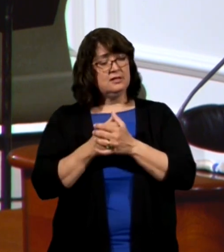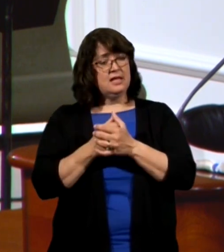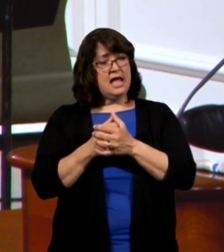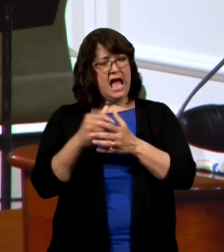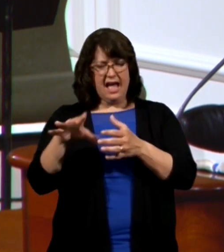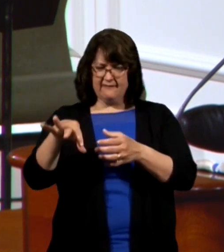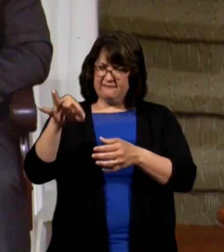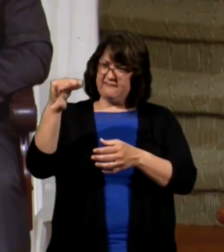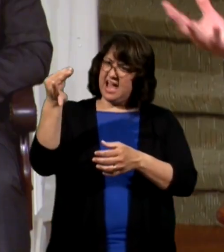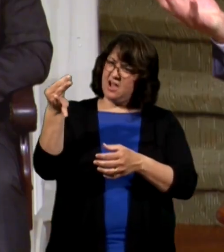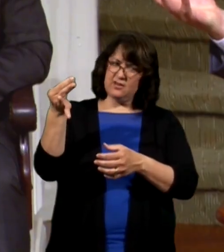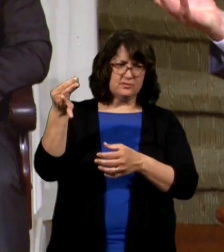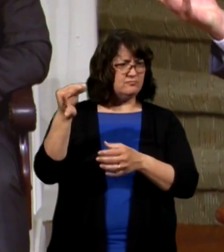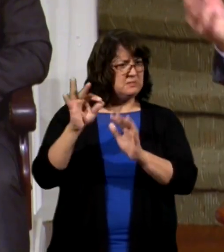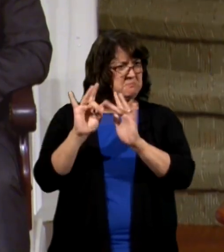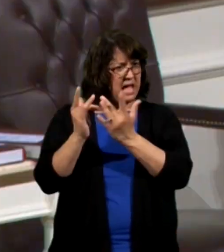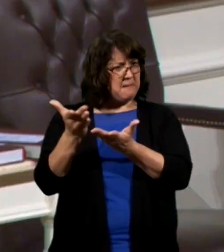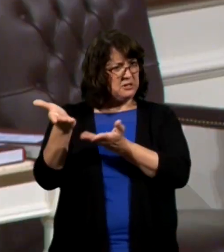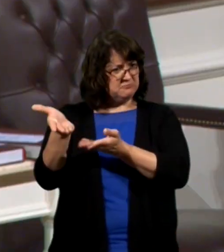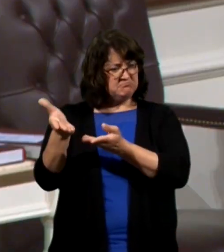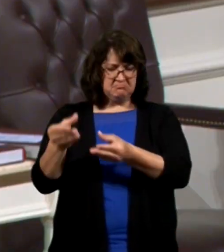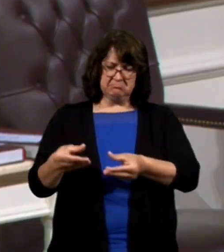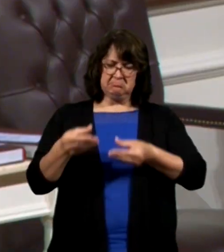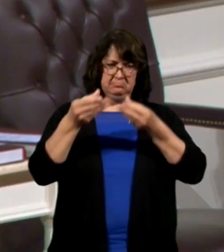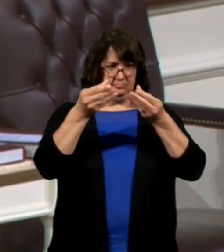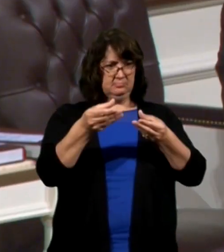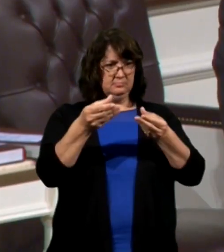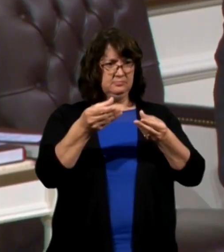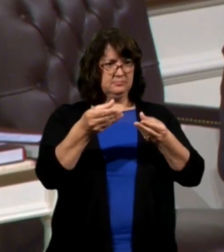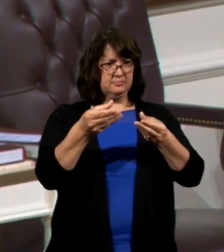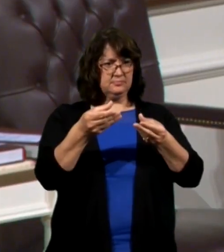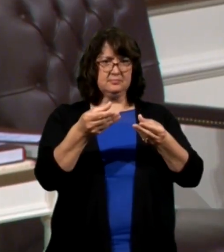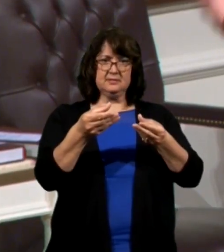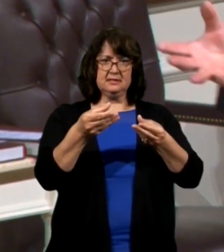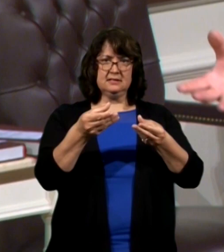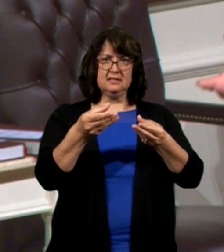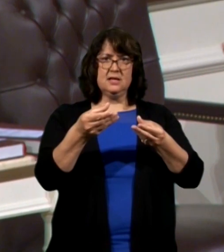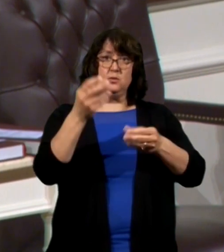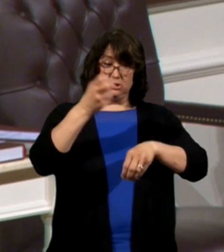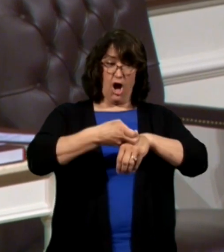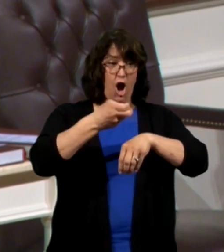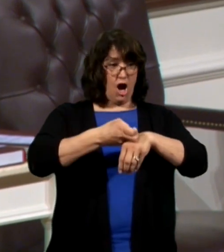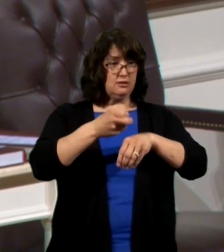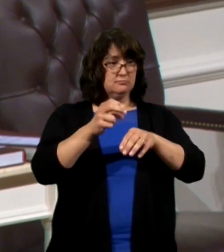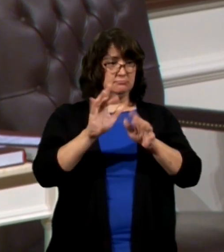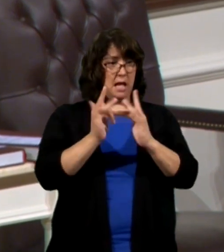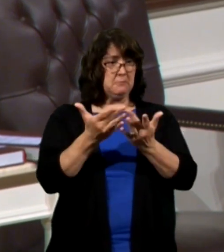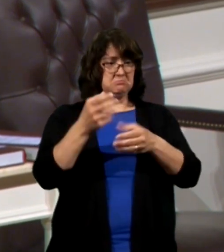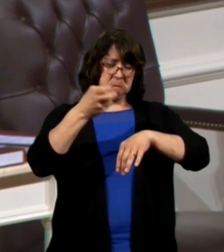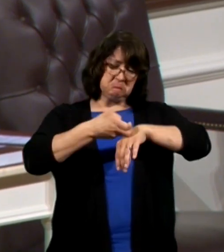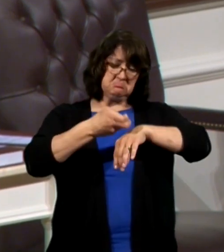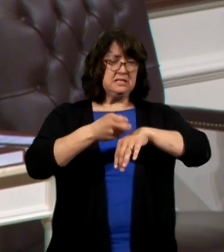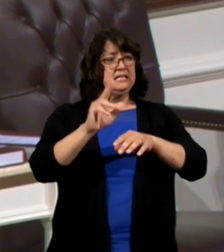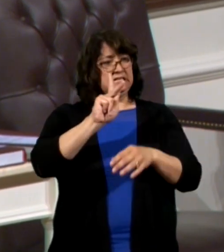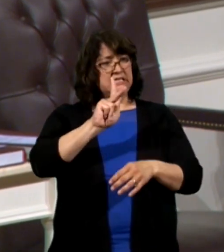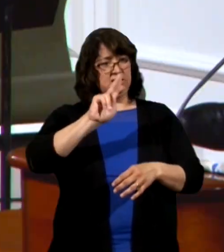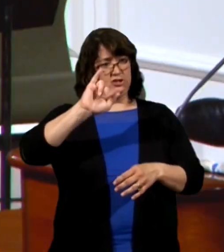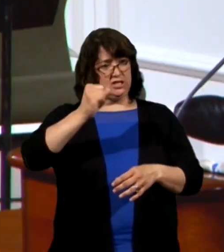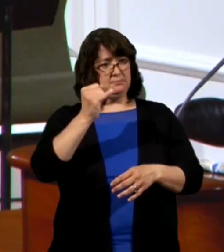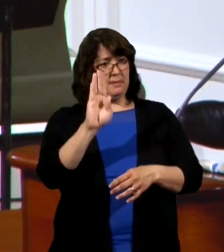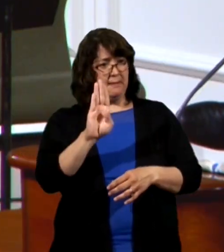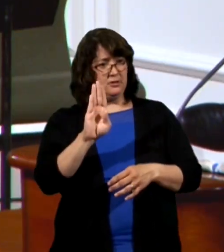and I found this Bible and she held it up it was like your song book a hard cover King James Bible